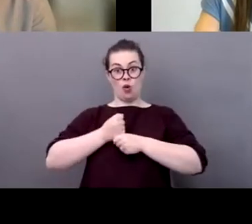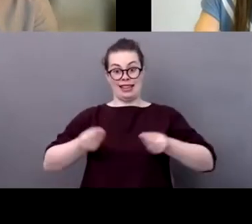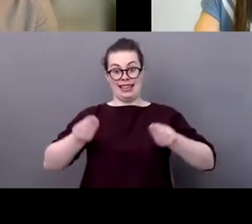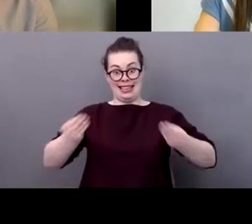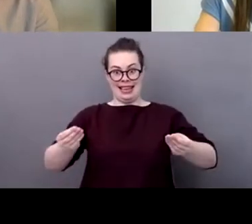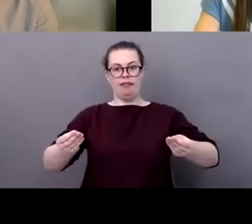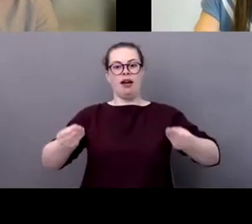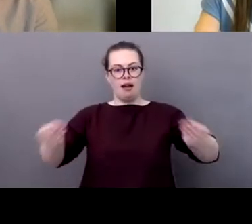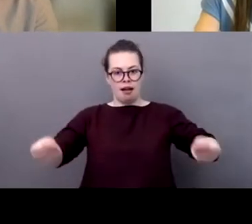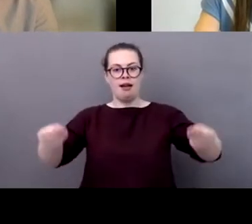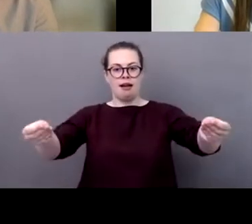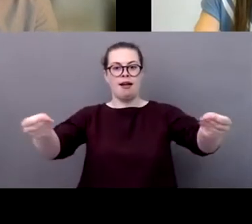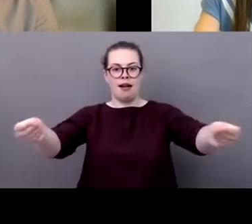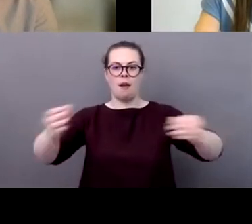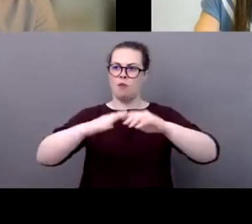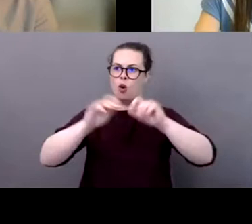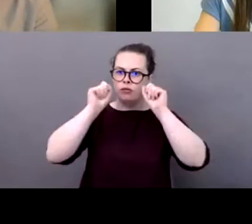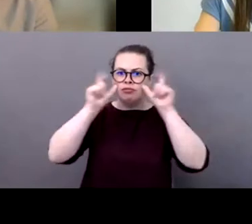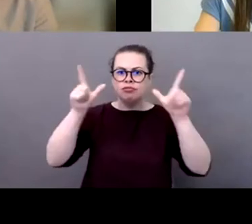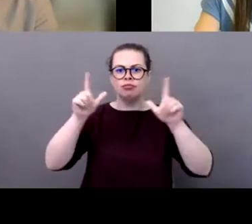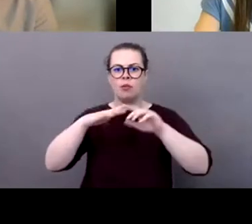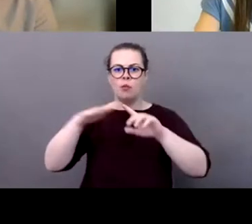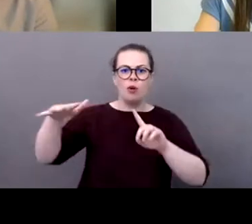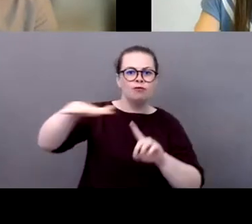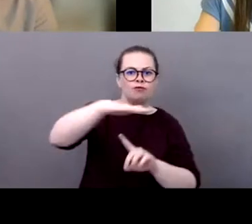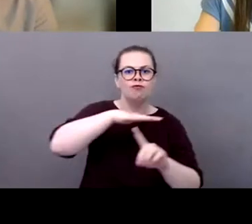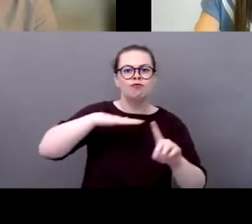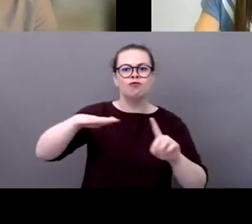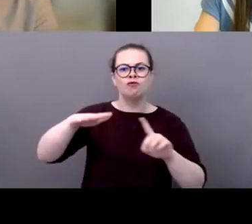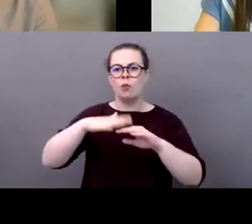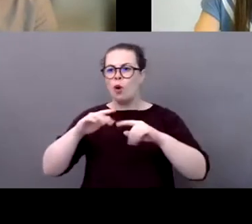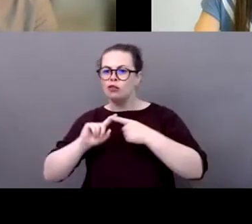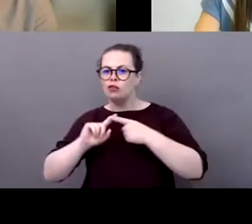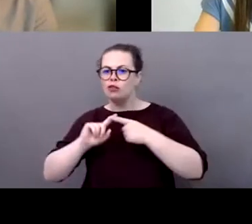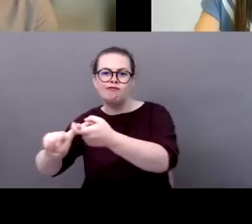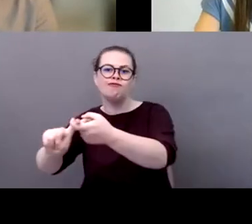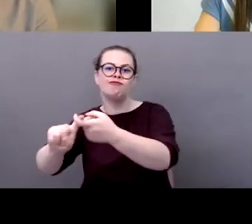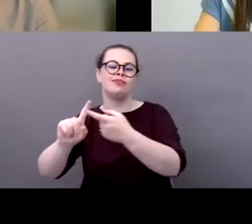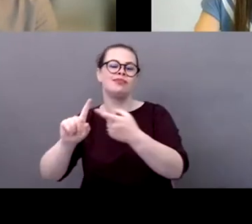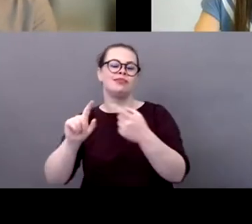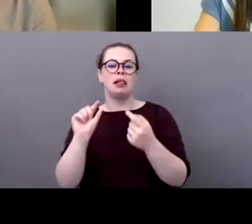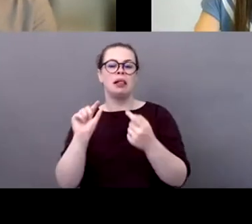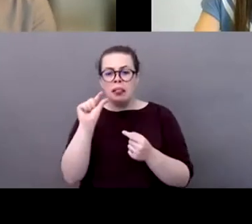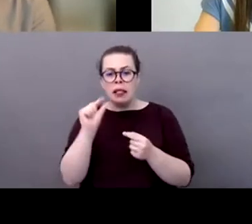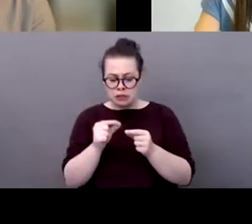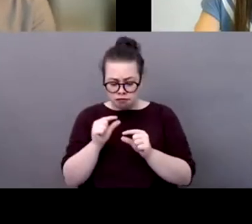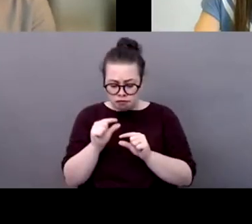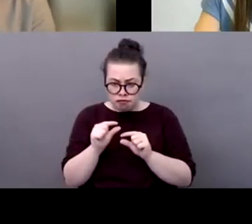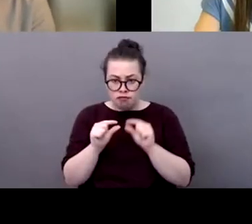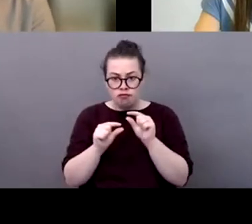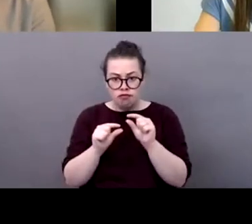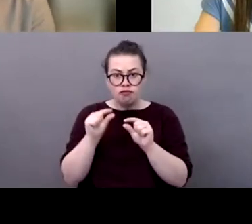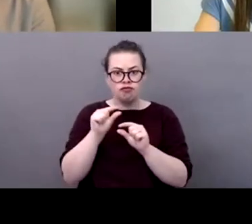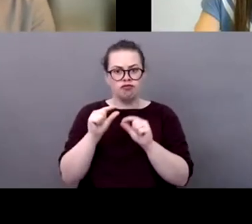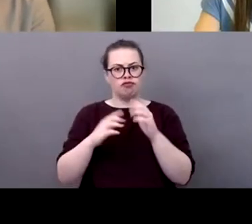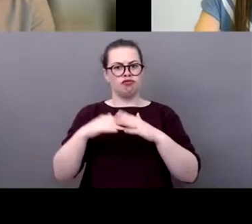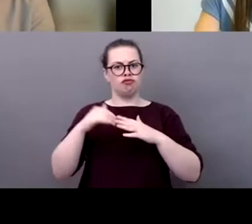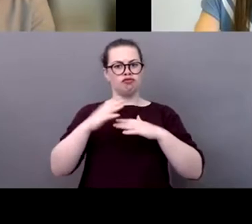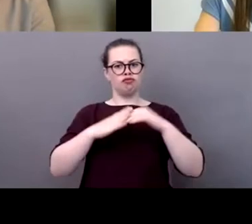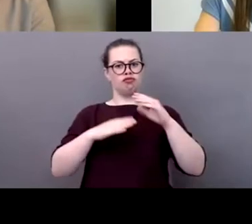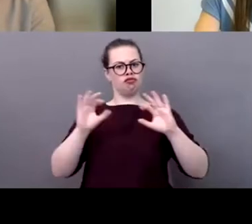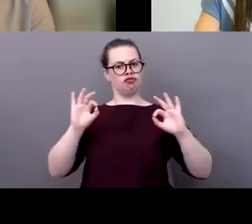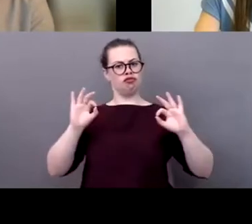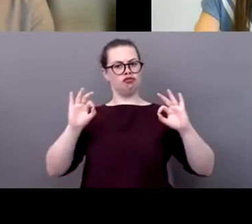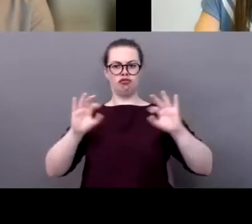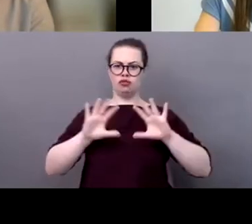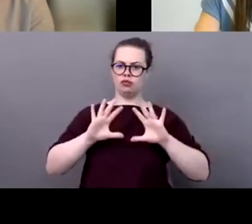environmental sustainability and also to promote some key steps and small steps to uh create more sustainable